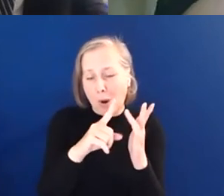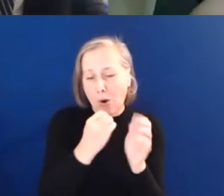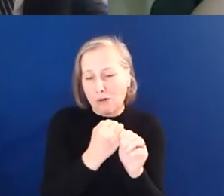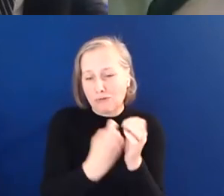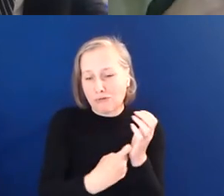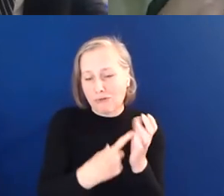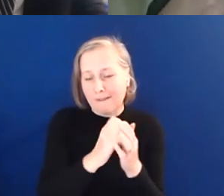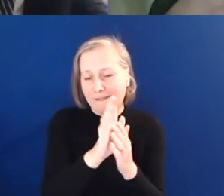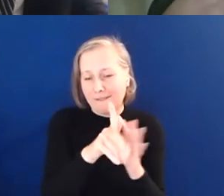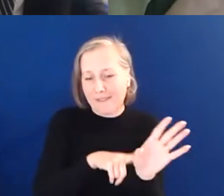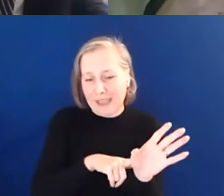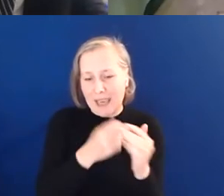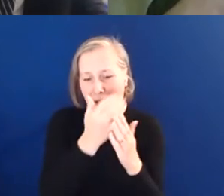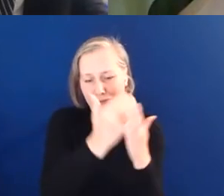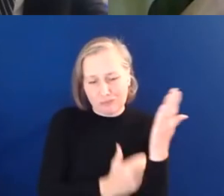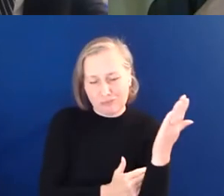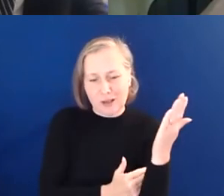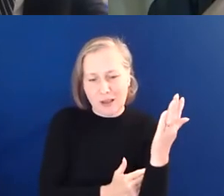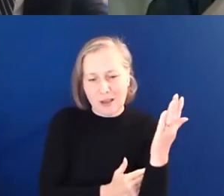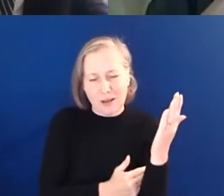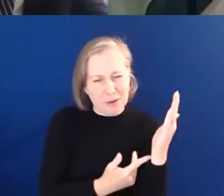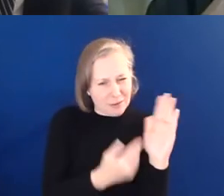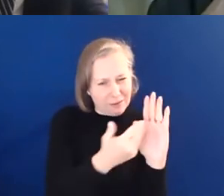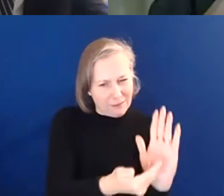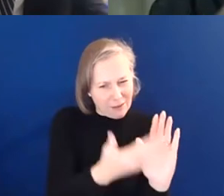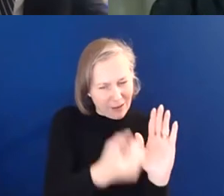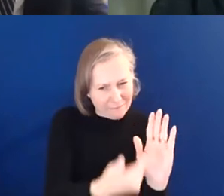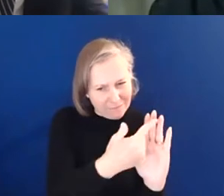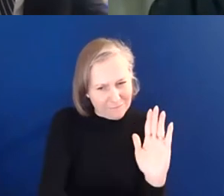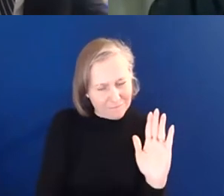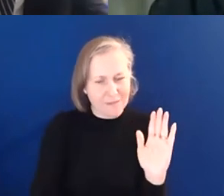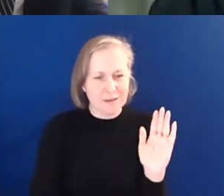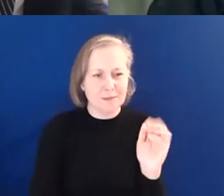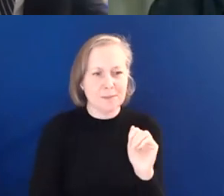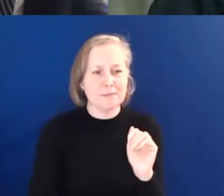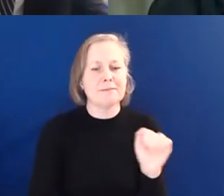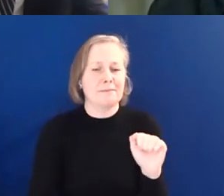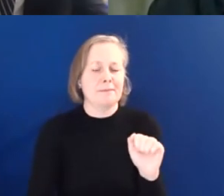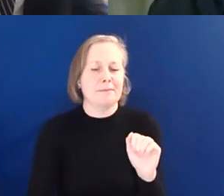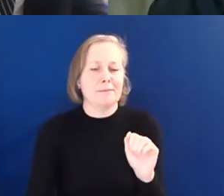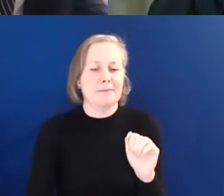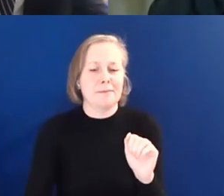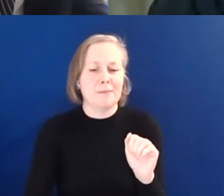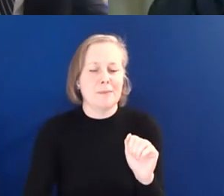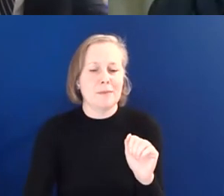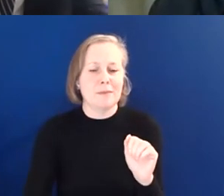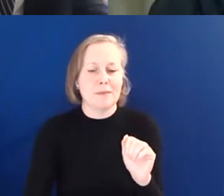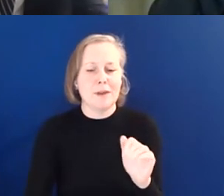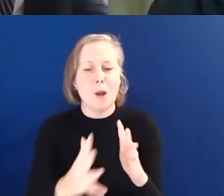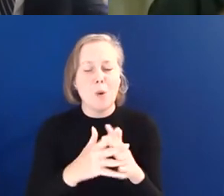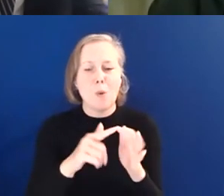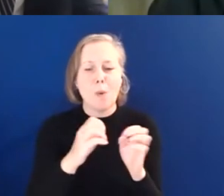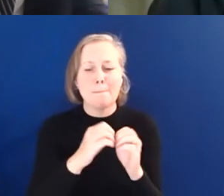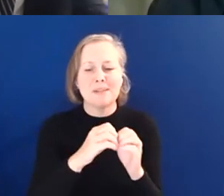will everyone who's in the audience today have access to the biographies today? Yeah, we've got a website dedicated to this. They can go